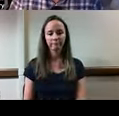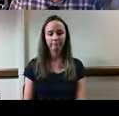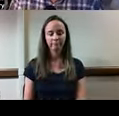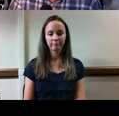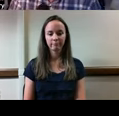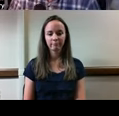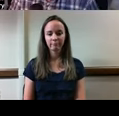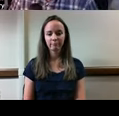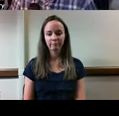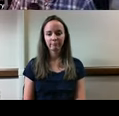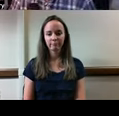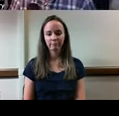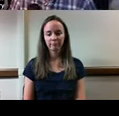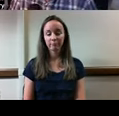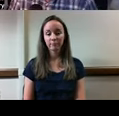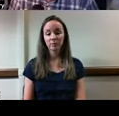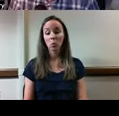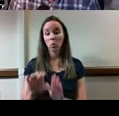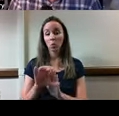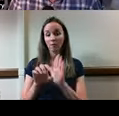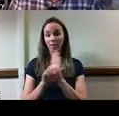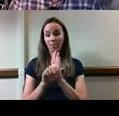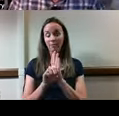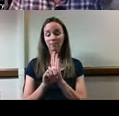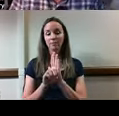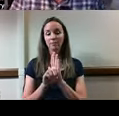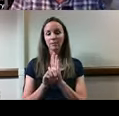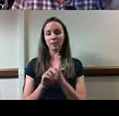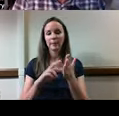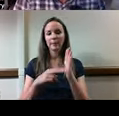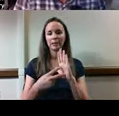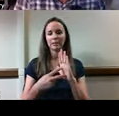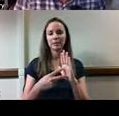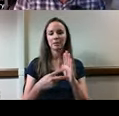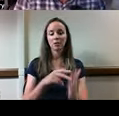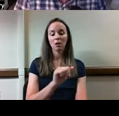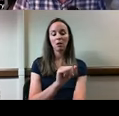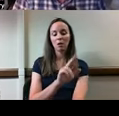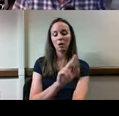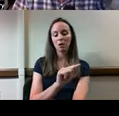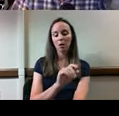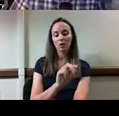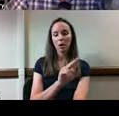So, in ethical code of ethics terms, this is an autonomy versus isolation problem, right?